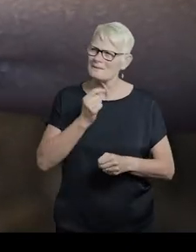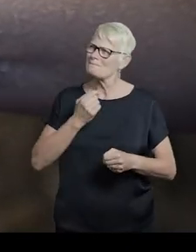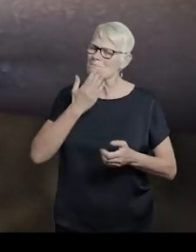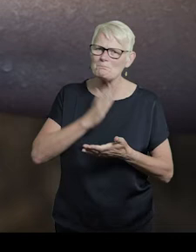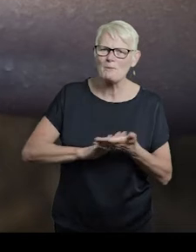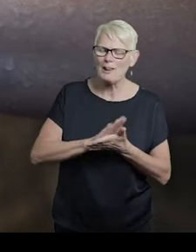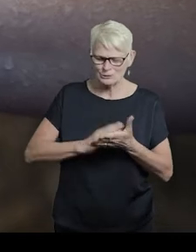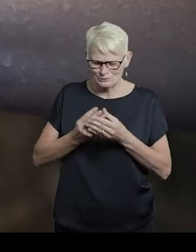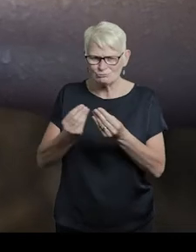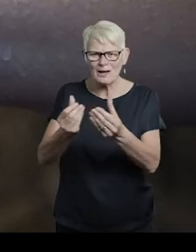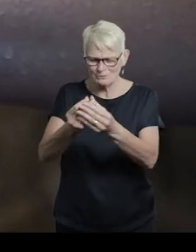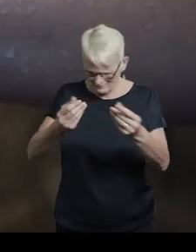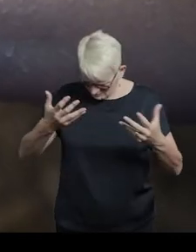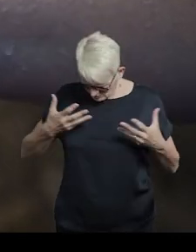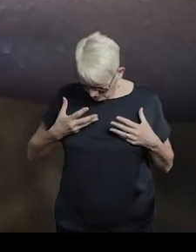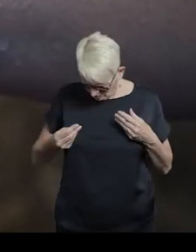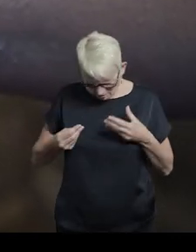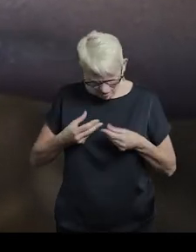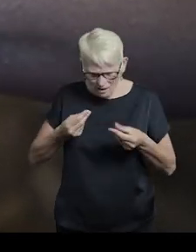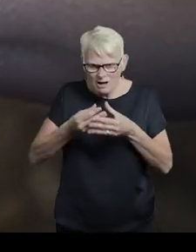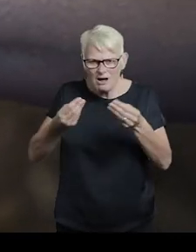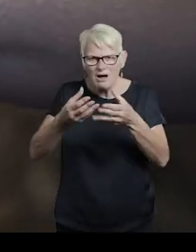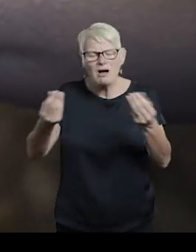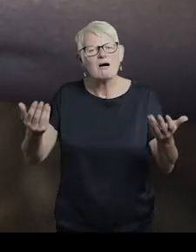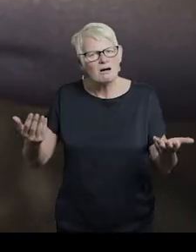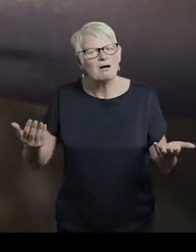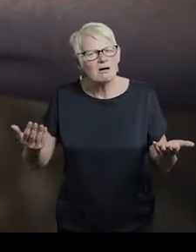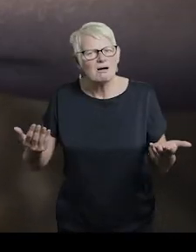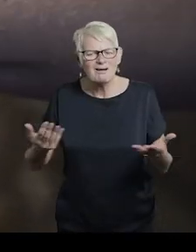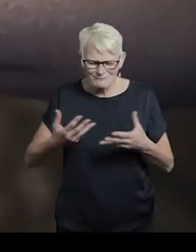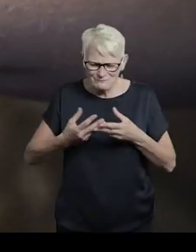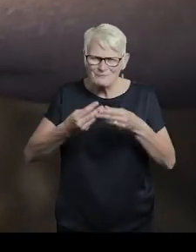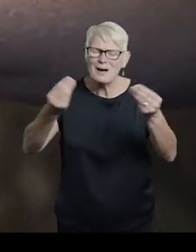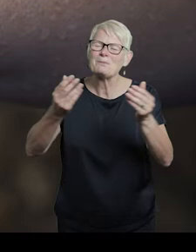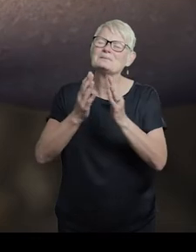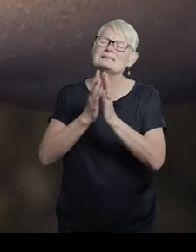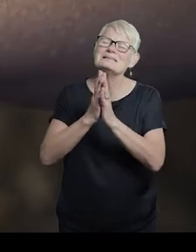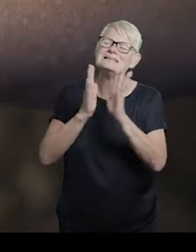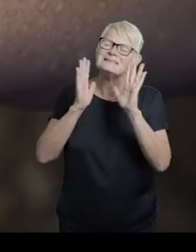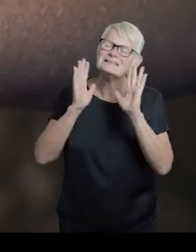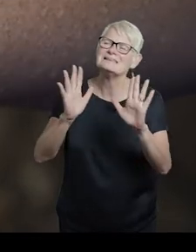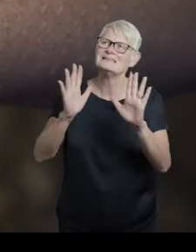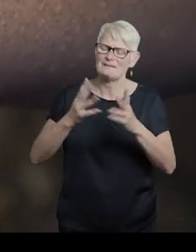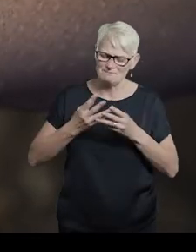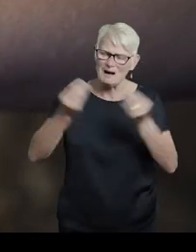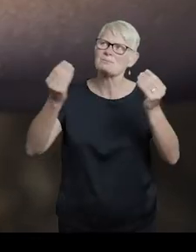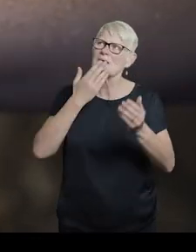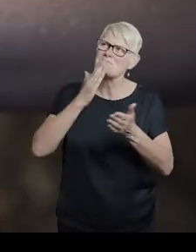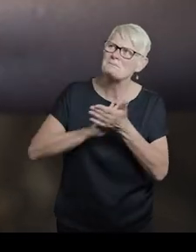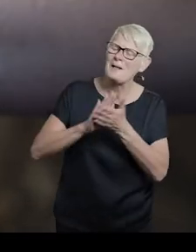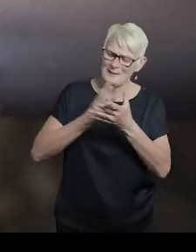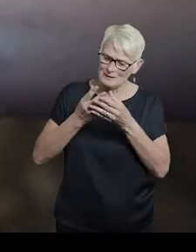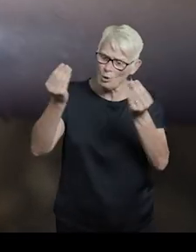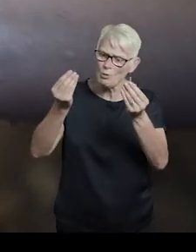apologies evaporate. May they evaporate. May they evaporate. Please, may I let